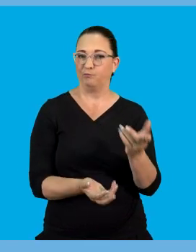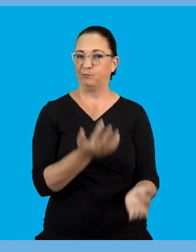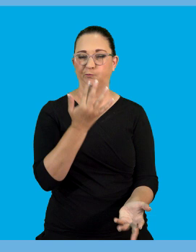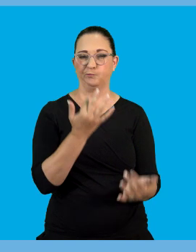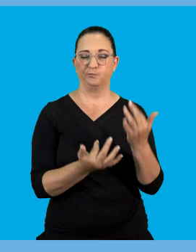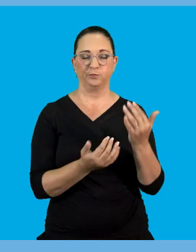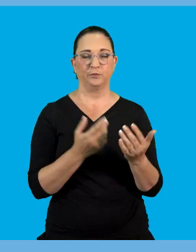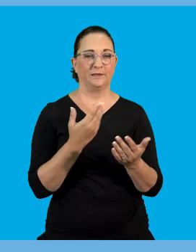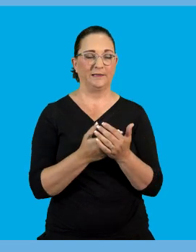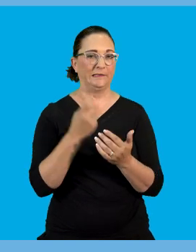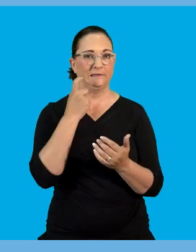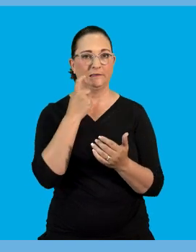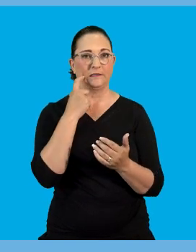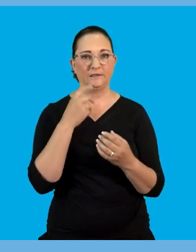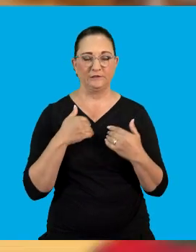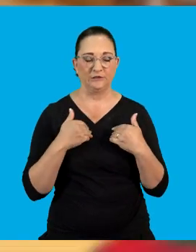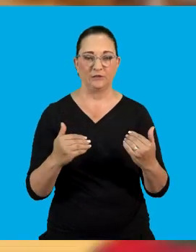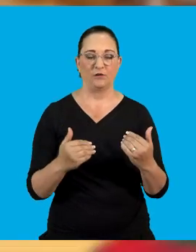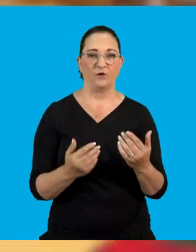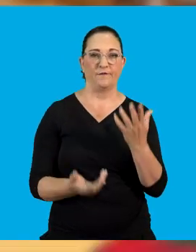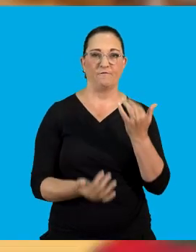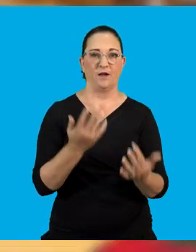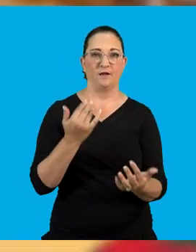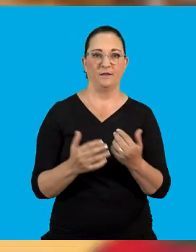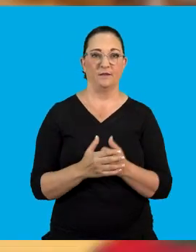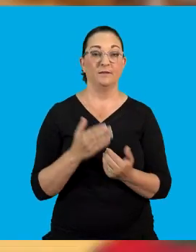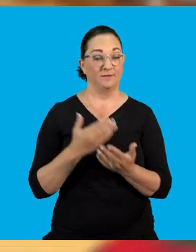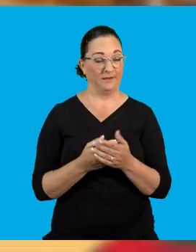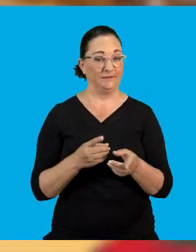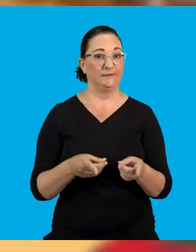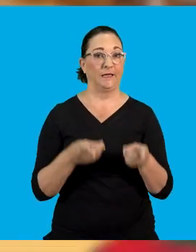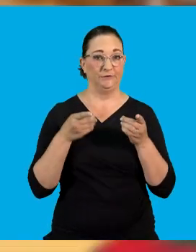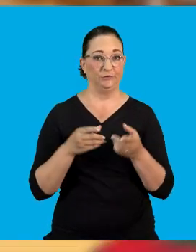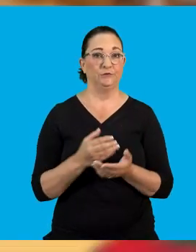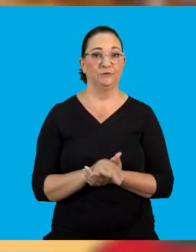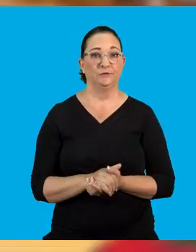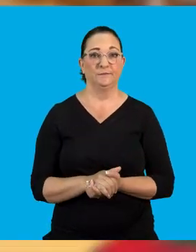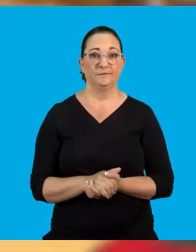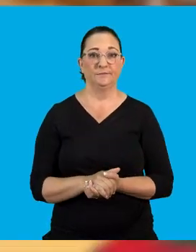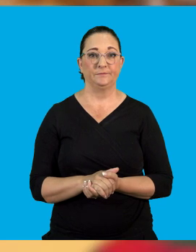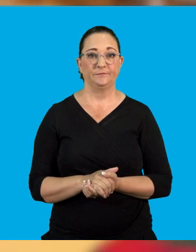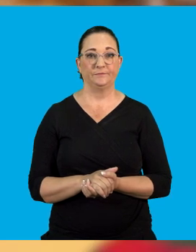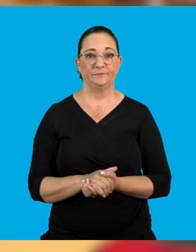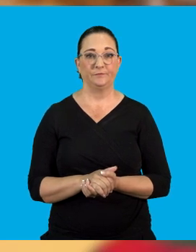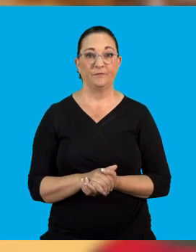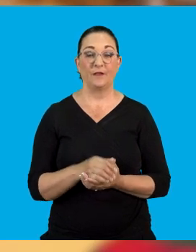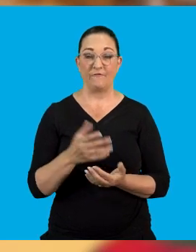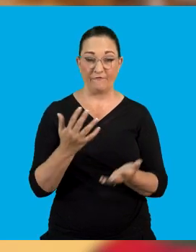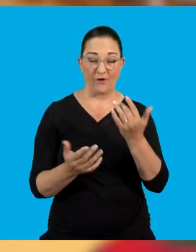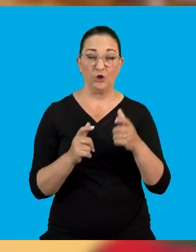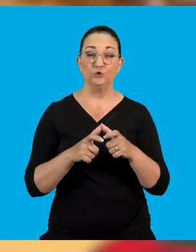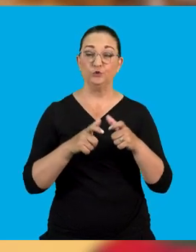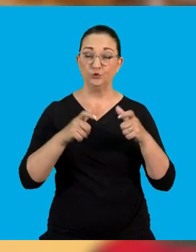can catch on the spark and ignite. And once that happens it can be very dangerous. Now a huge fire can come from that.